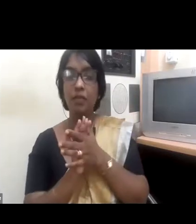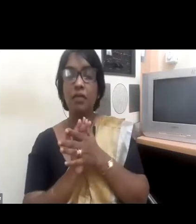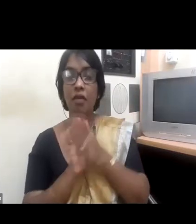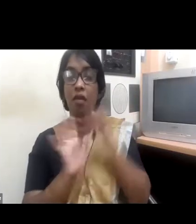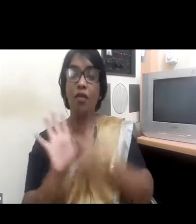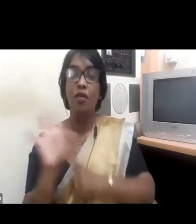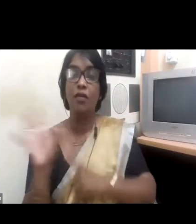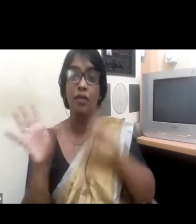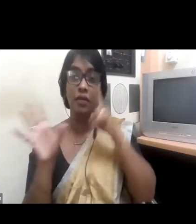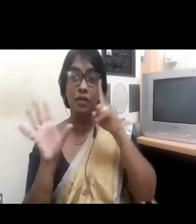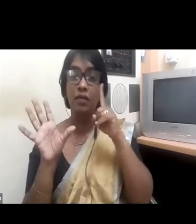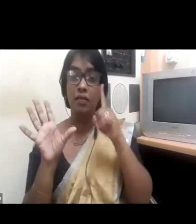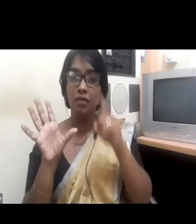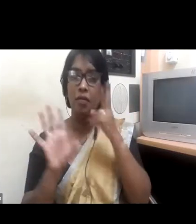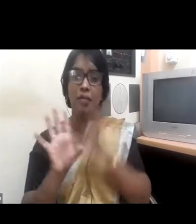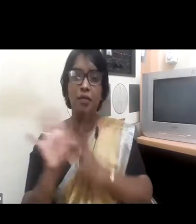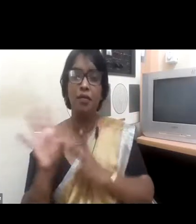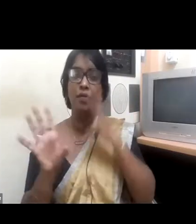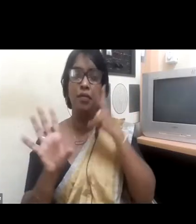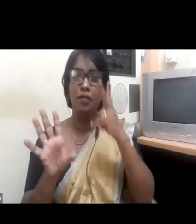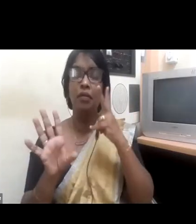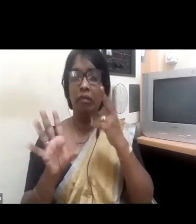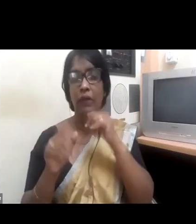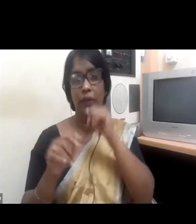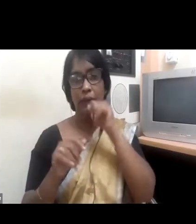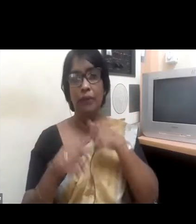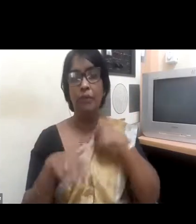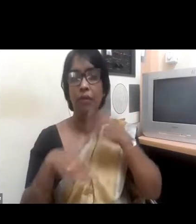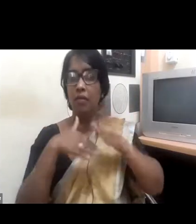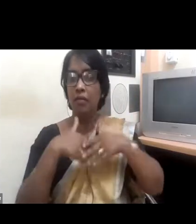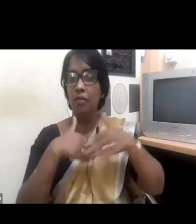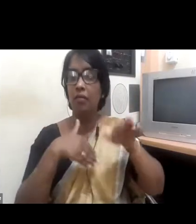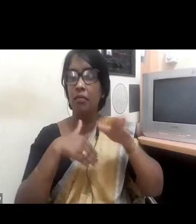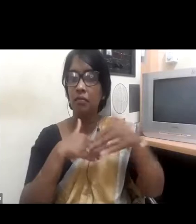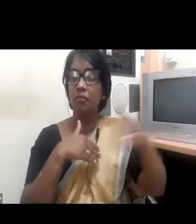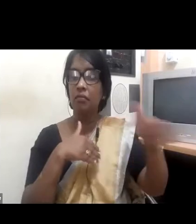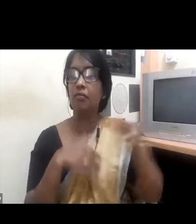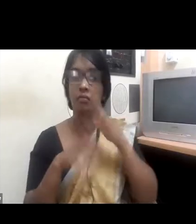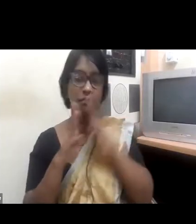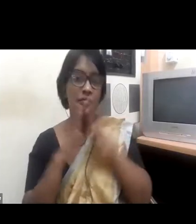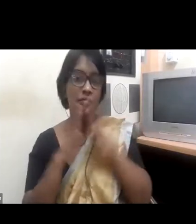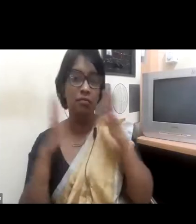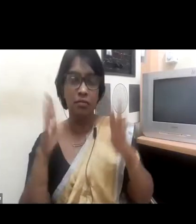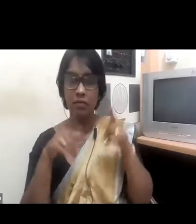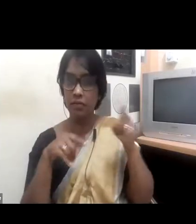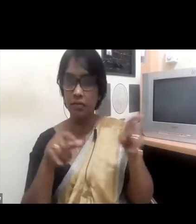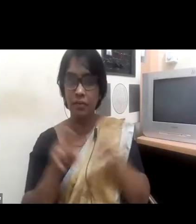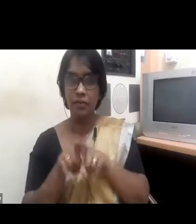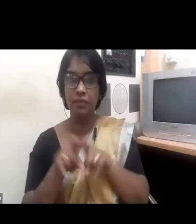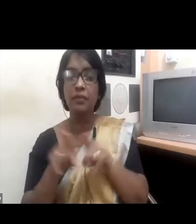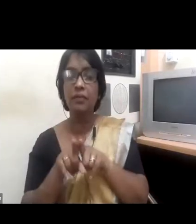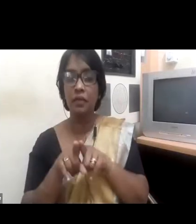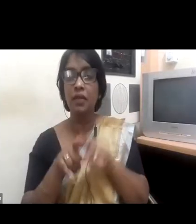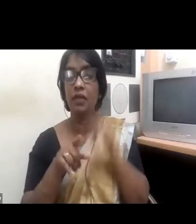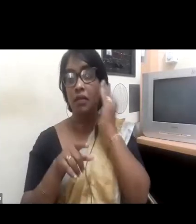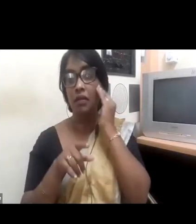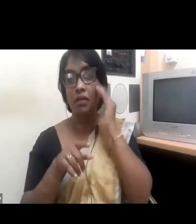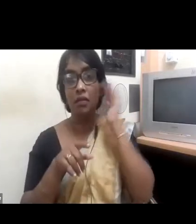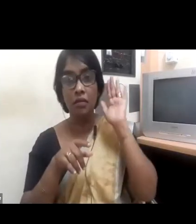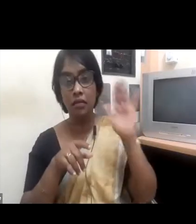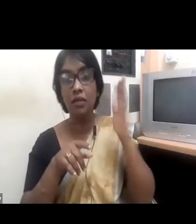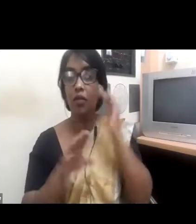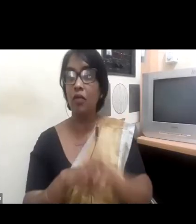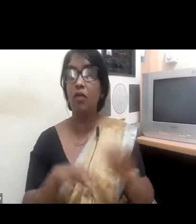I think, illustrated very, very graphically the disproportionate impact on women and girls of crises. And this has had